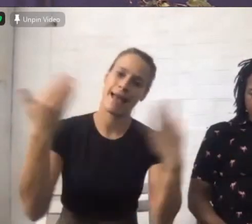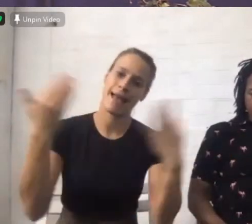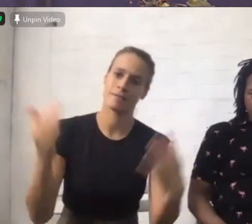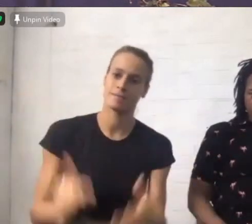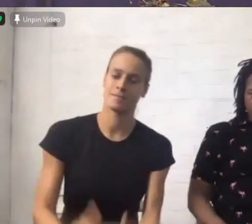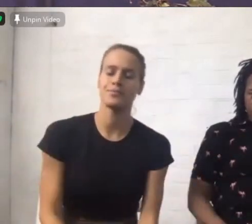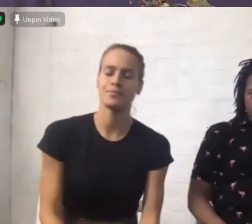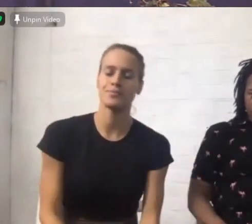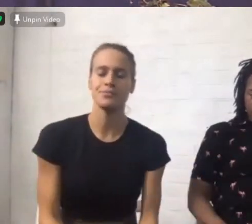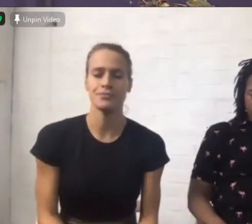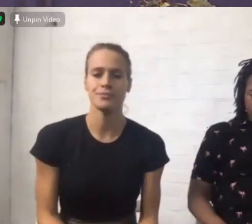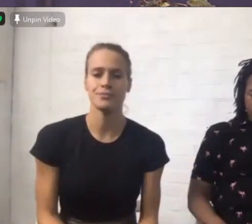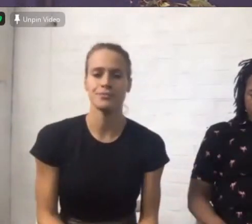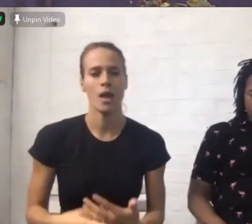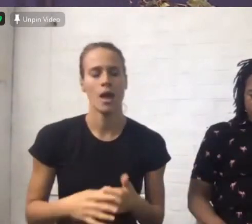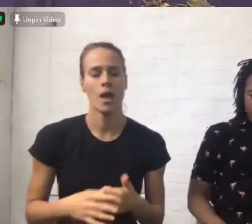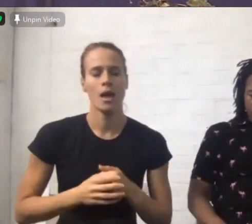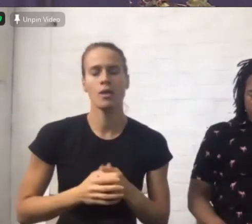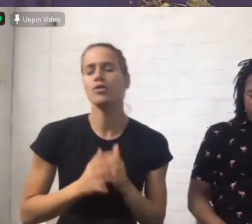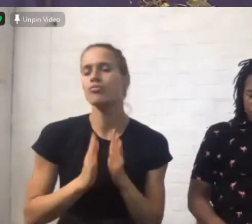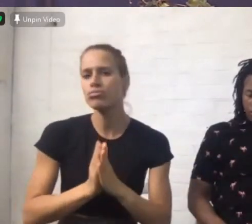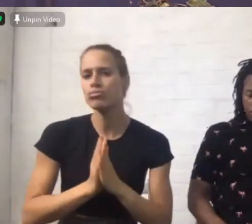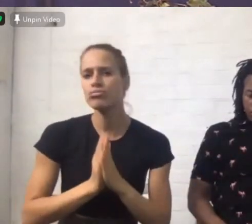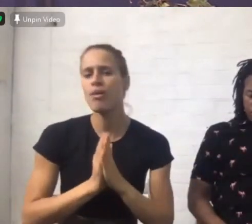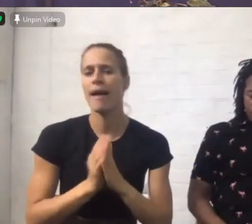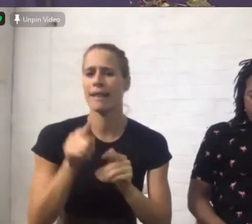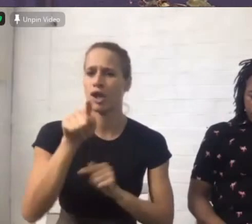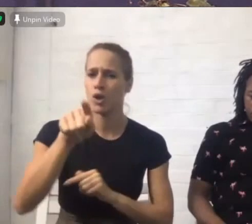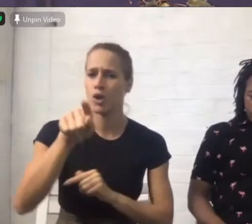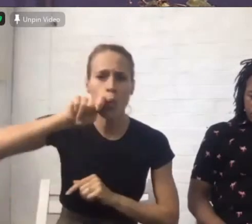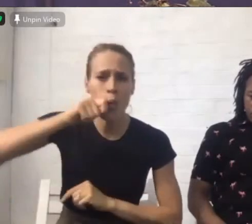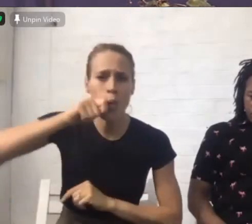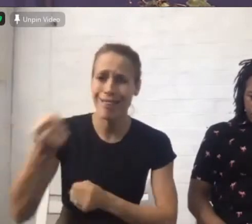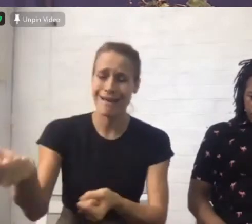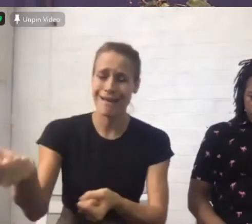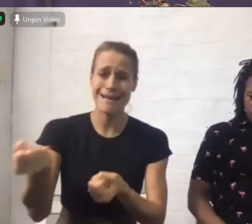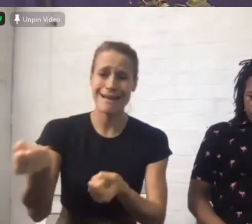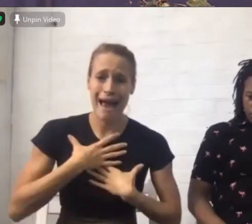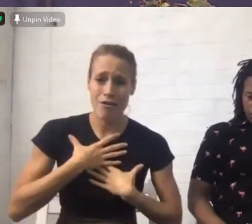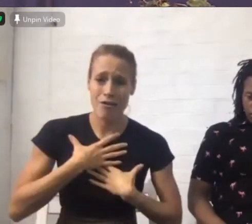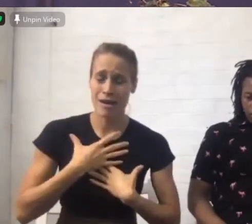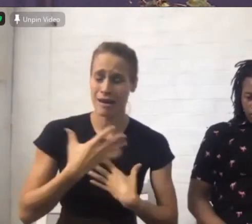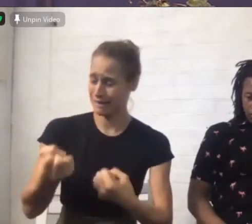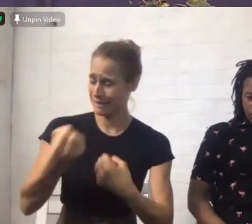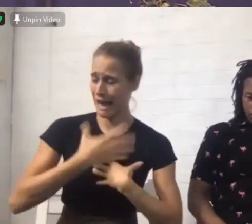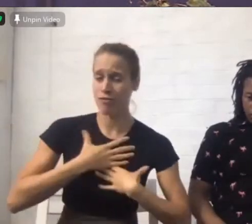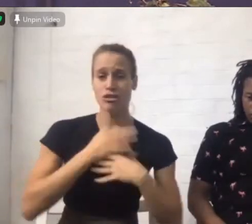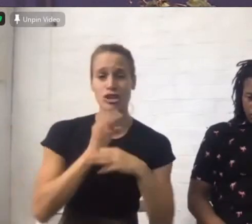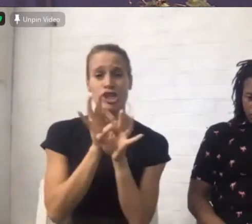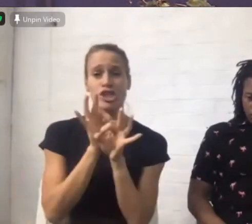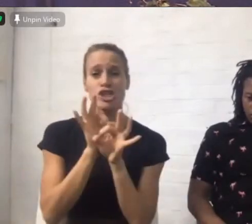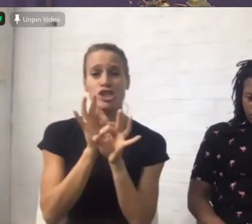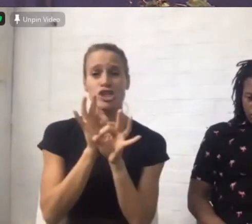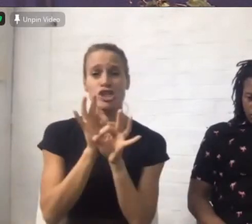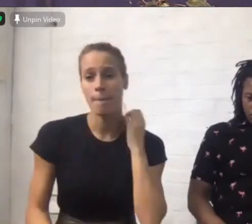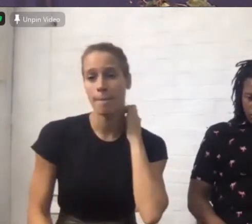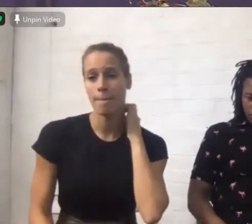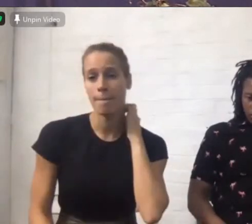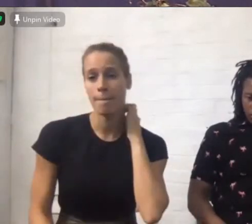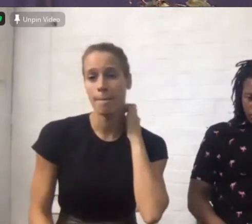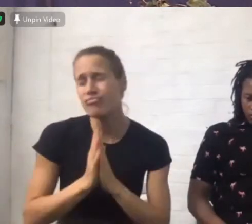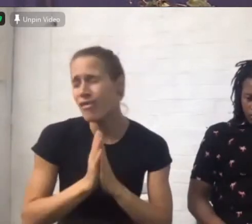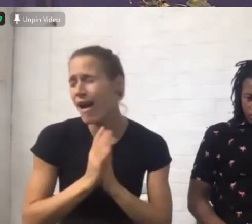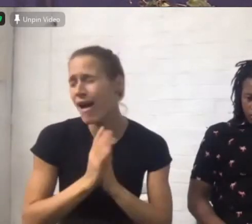a carrier of shalom you will experience his shalom and wherever you go you will not